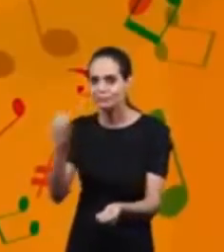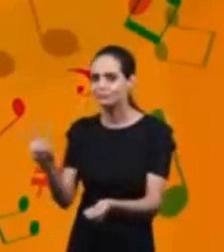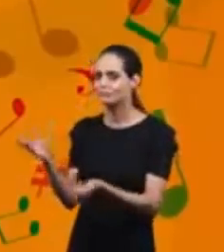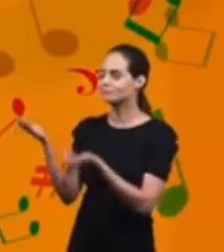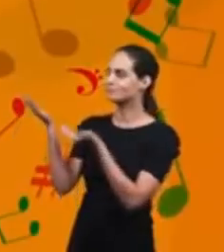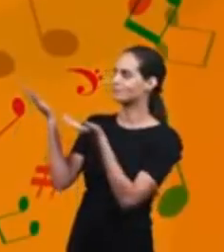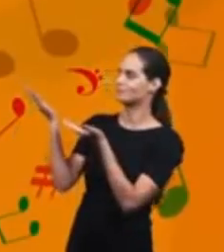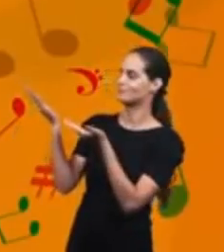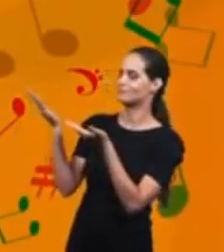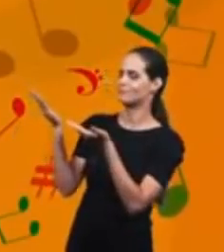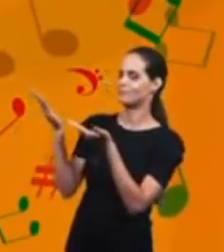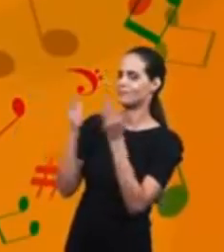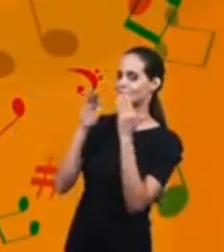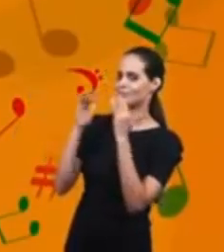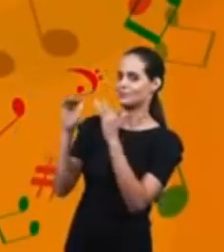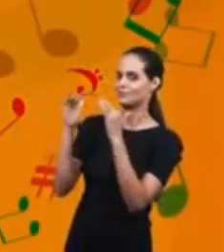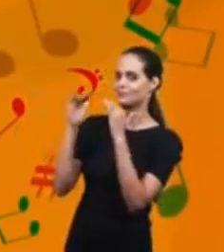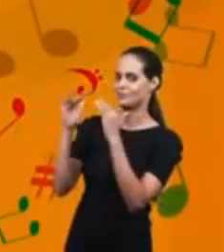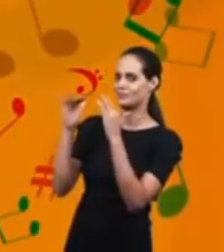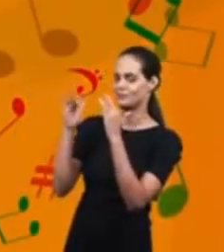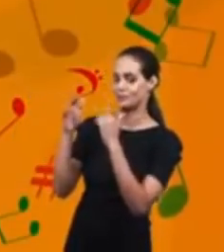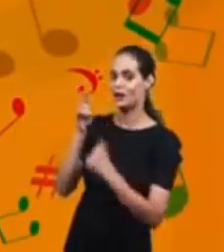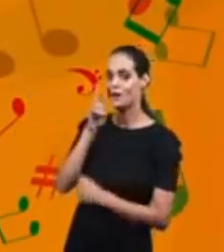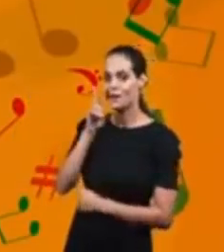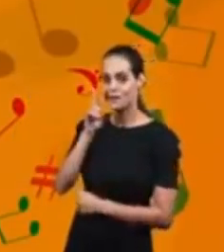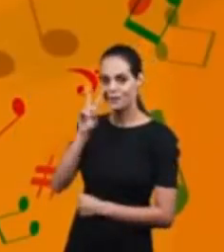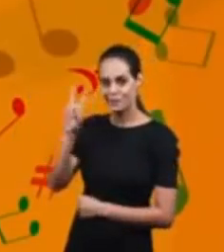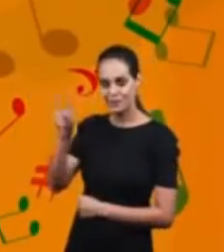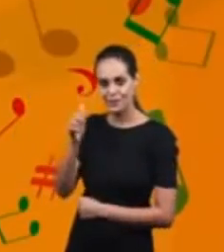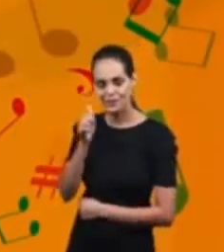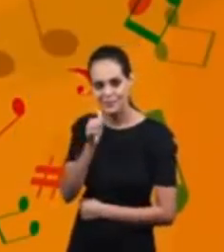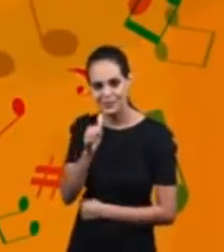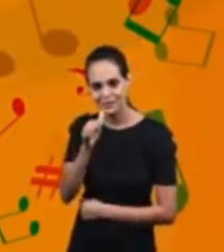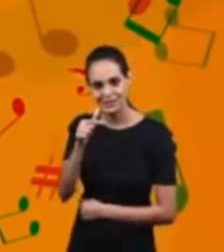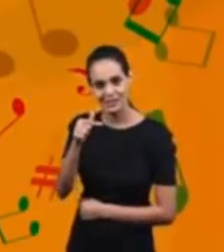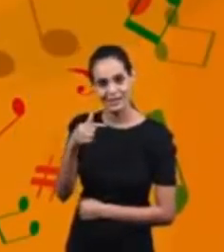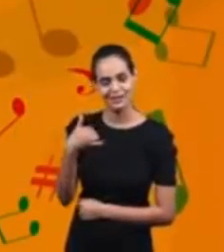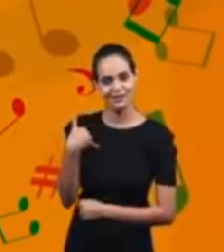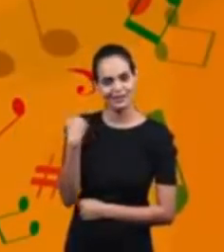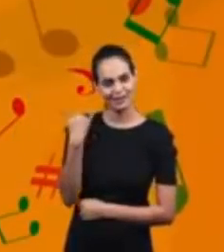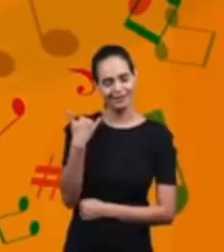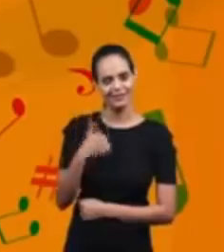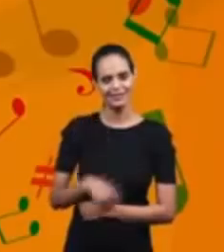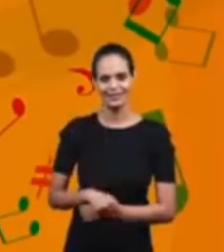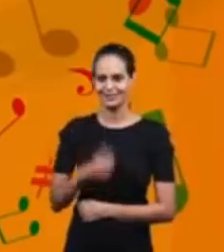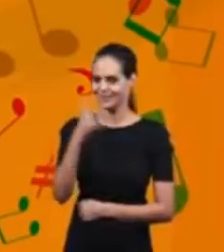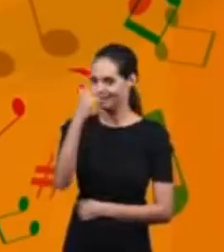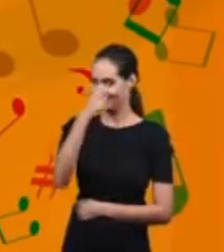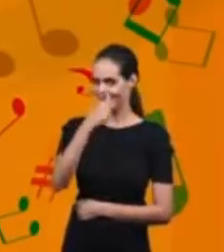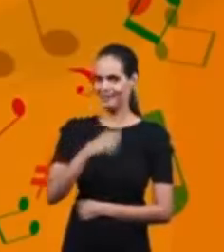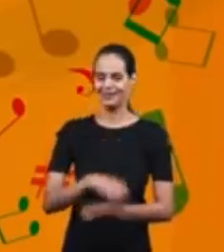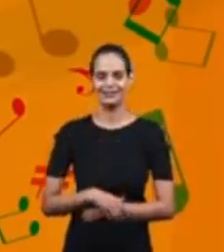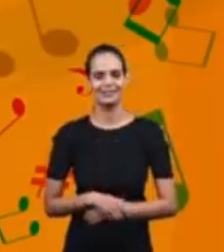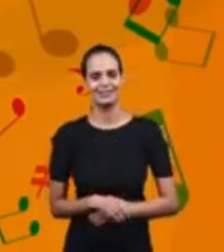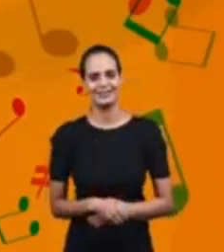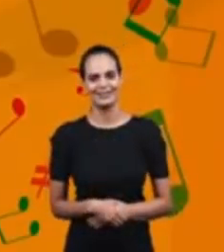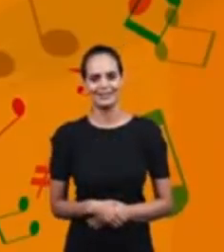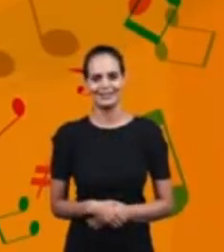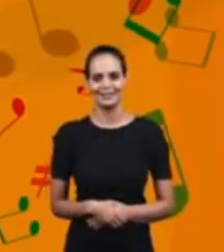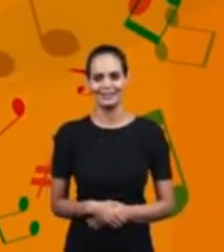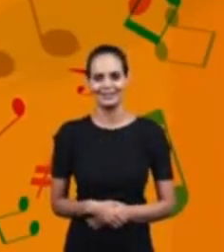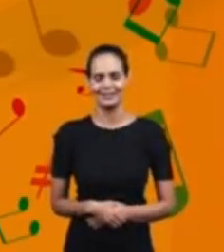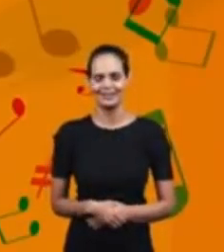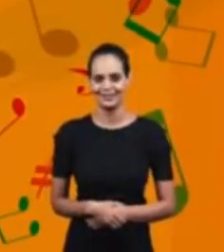On the recorder, Deborah Beatriz, she's 7 years old from the city of Teresina in the state of